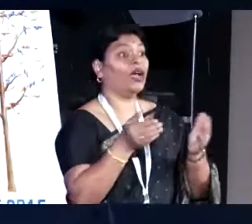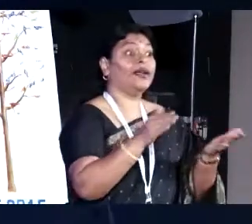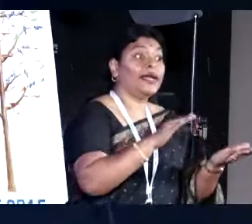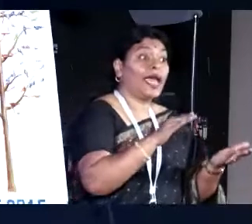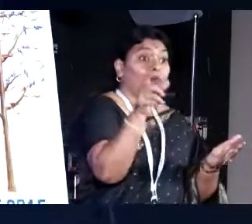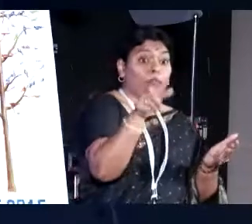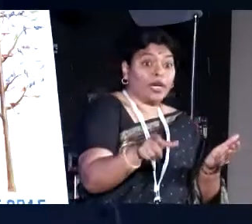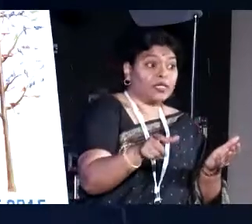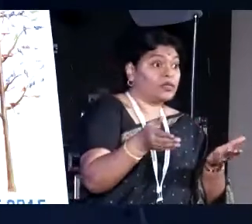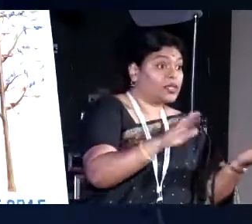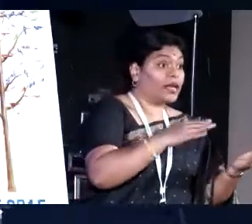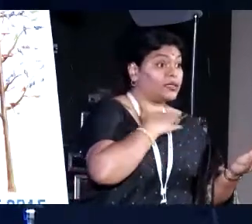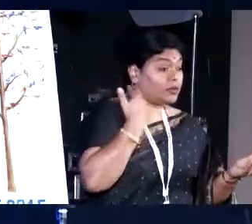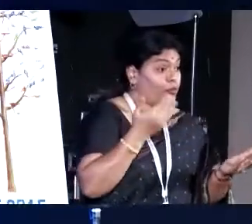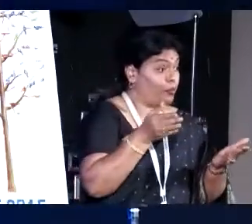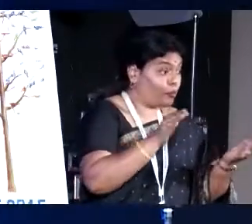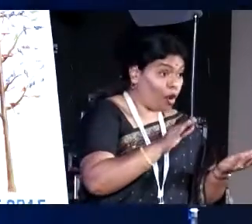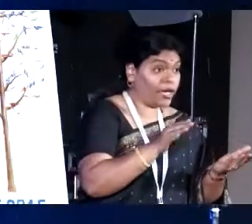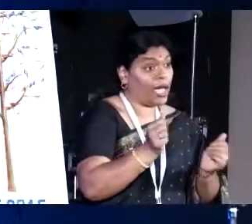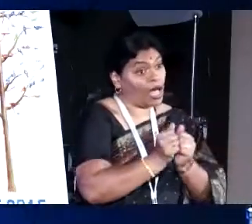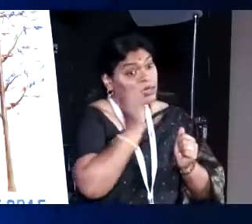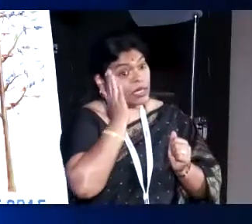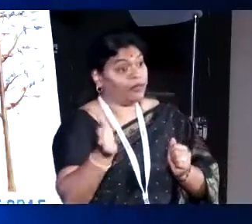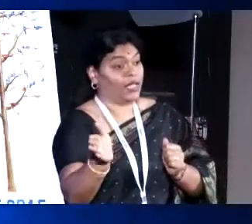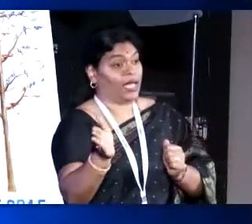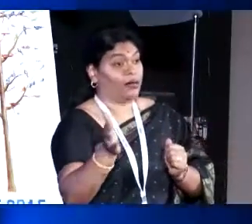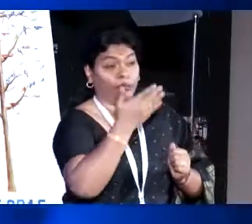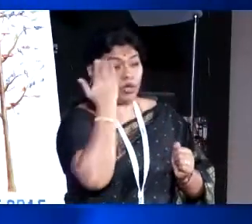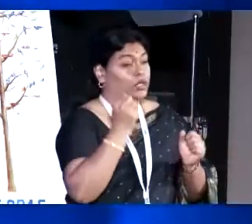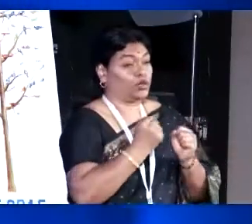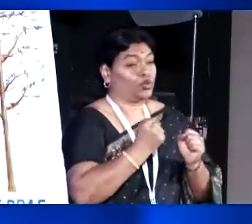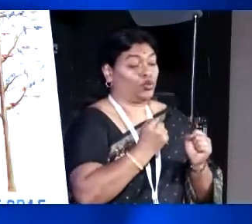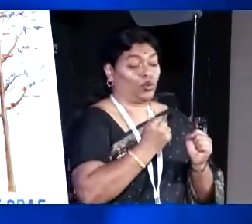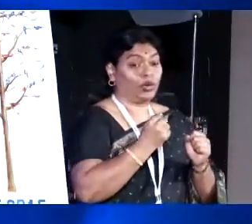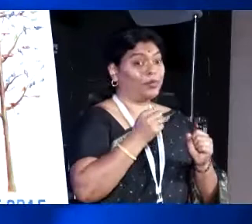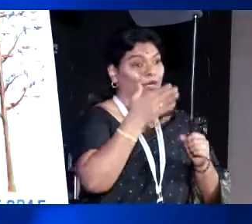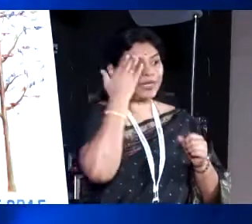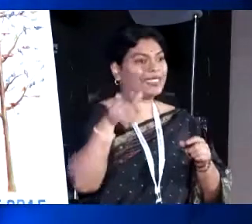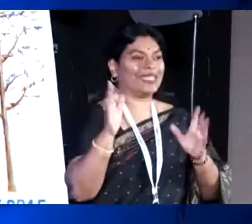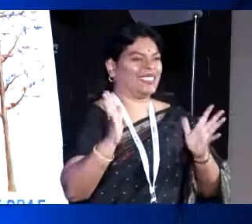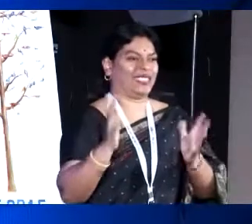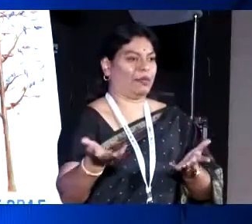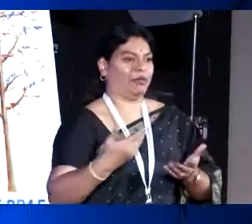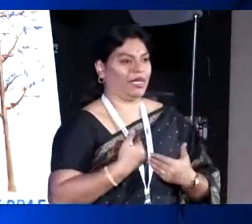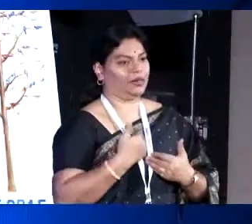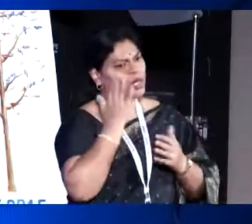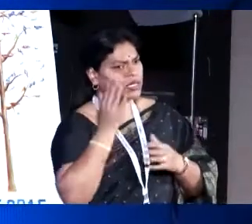She says when I feel cold, I hug the dead body in sleep. It does not trouble me. It does not turn around.